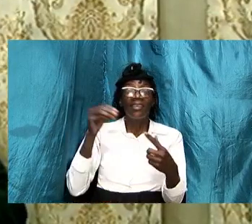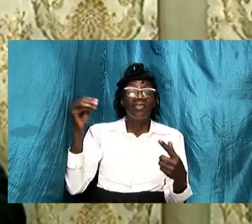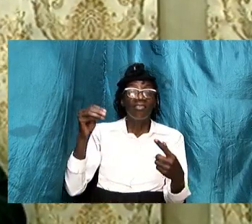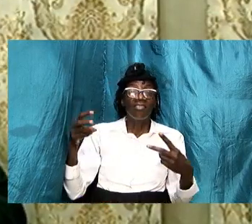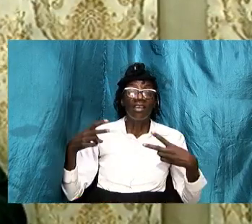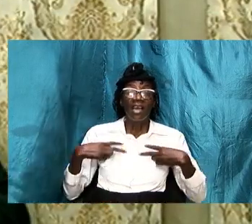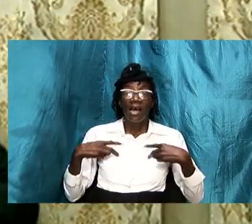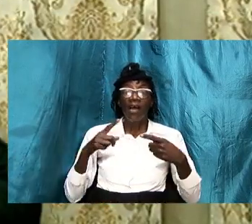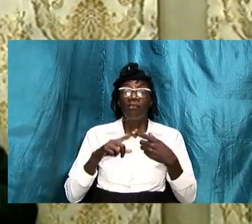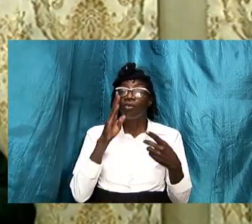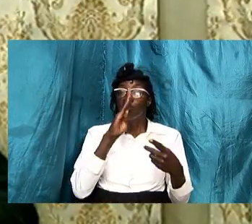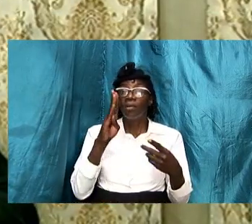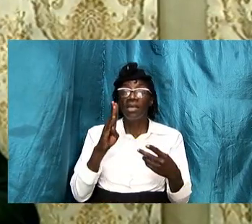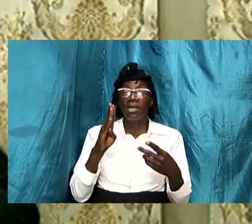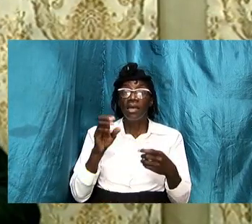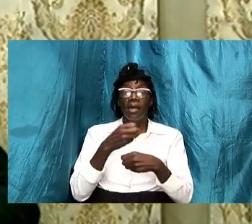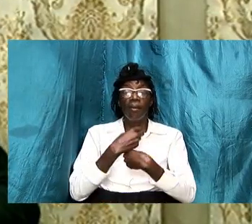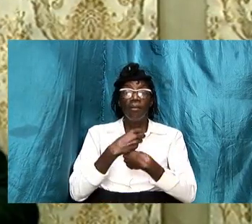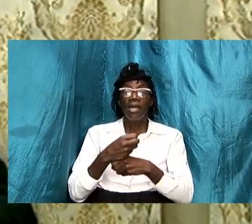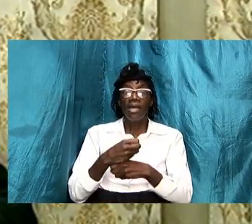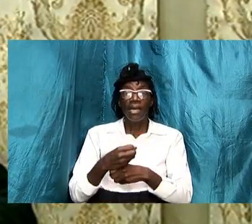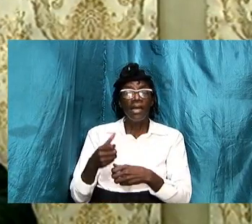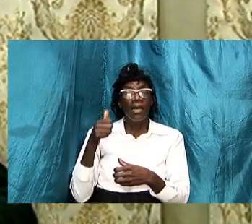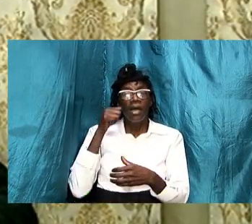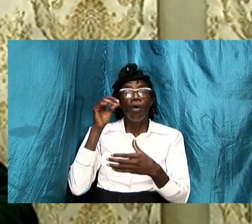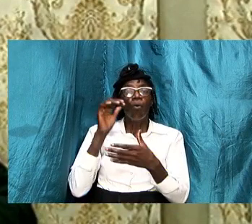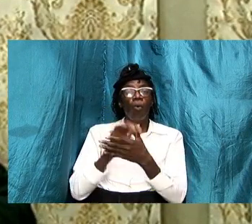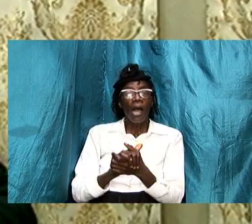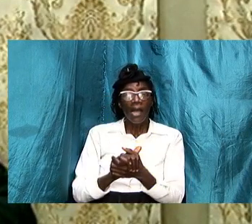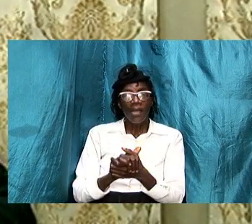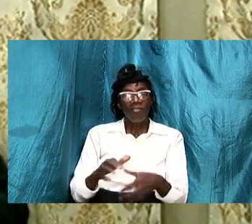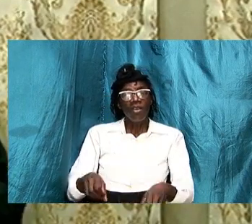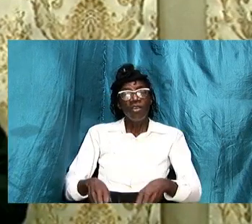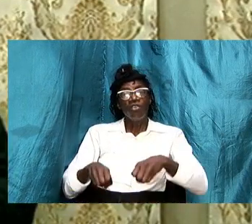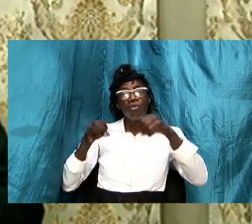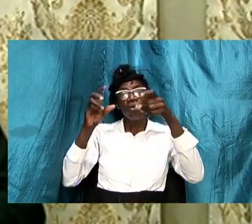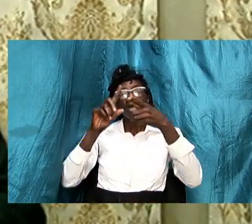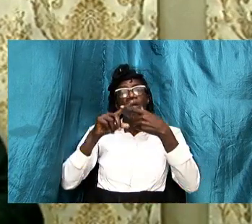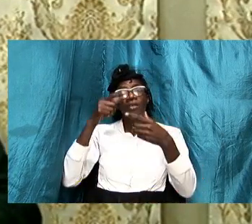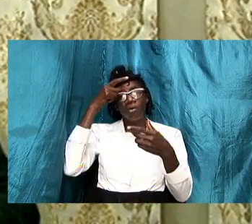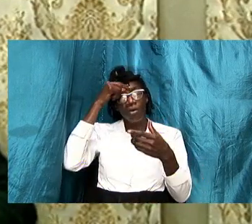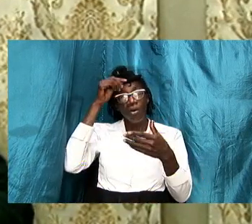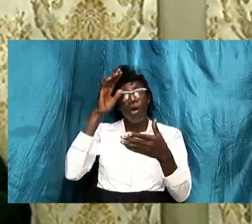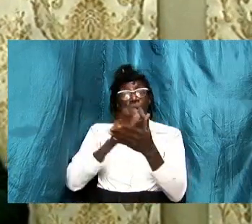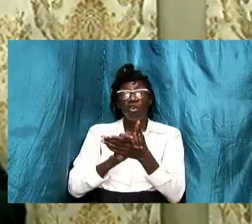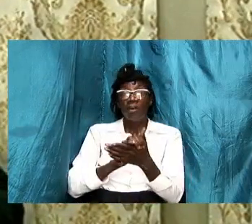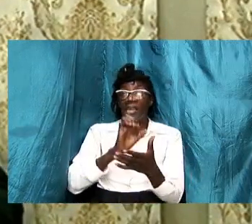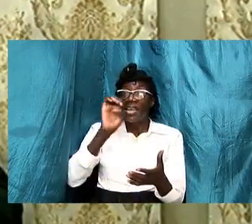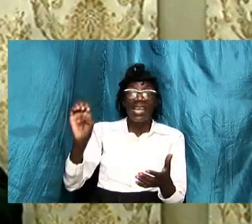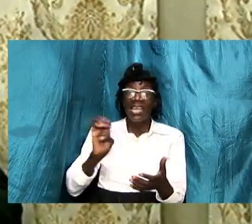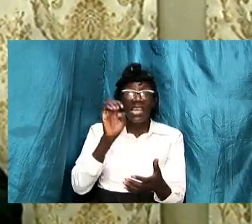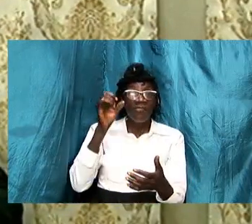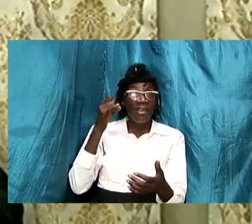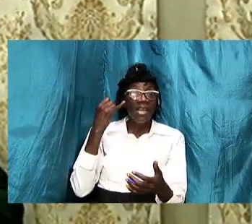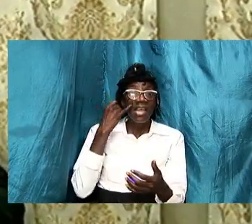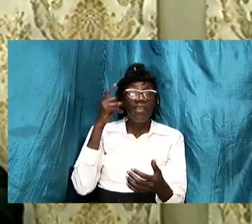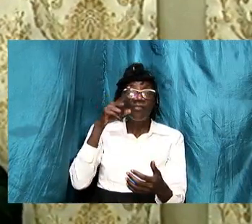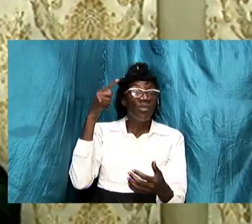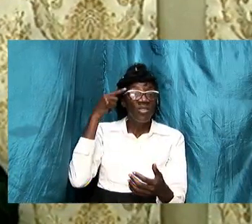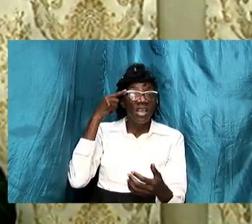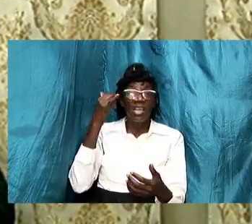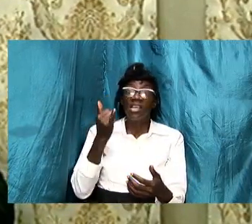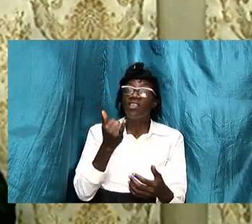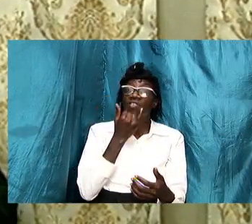wives yield to your husband even if you think it's the wrong decision that will